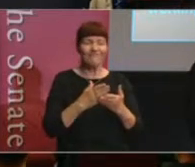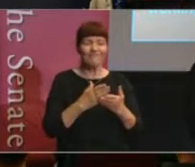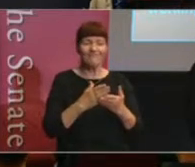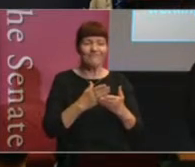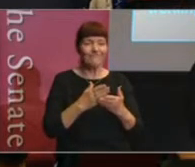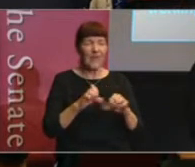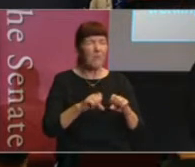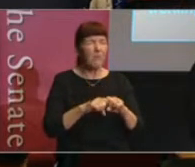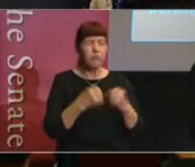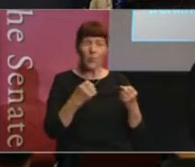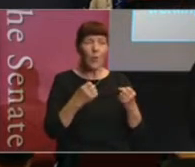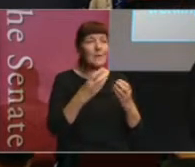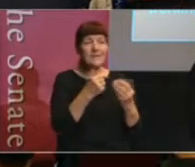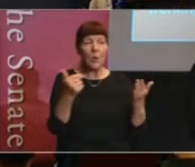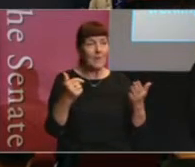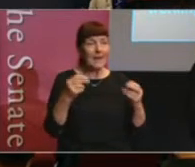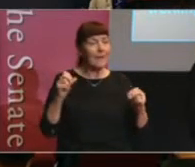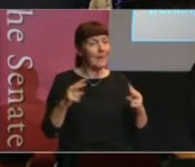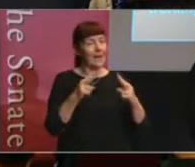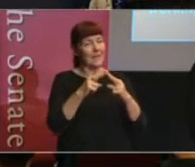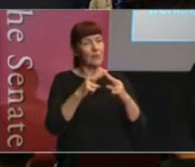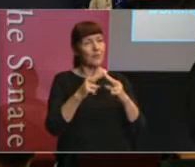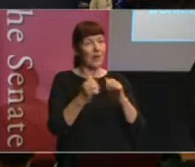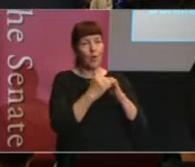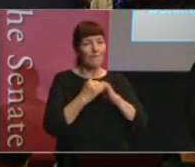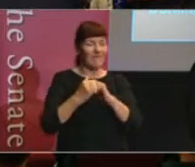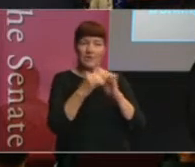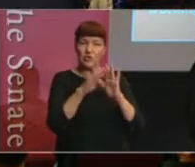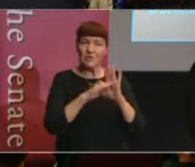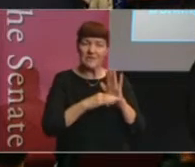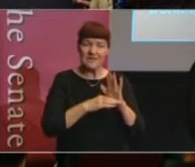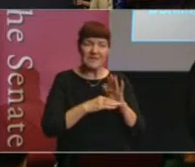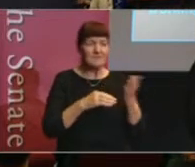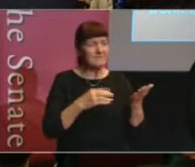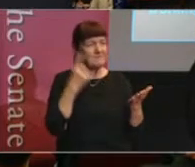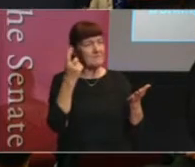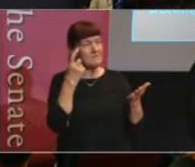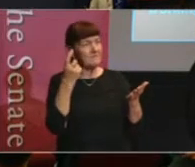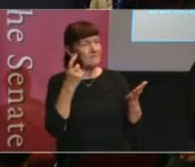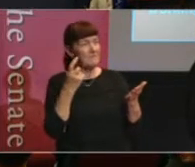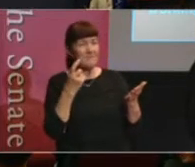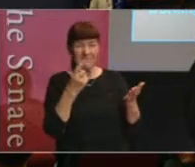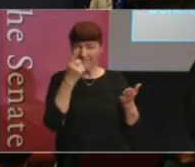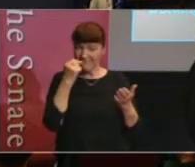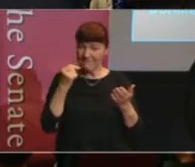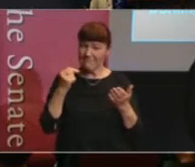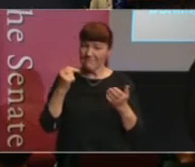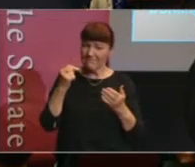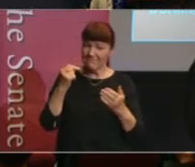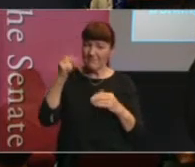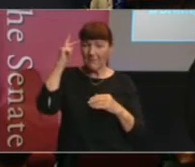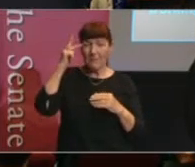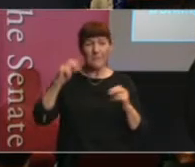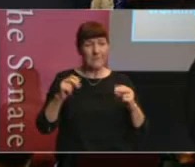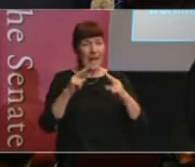conventions in doing that. And I'm just wondering, is there not a role for Parliament in shutting down those sorts of things before